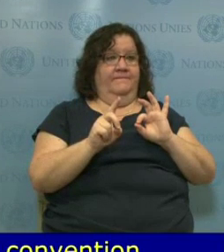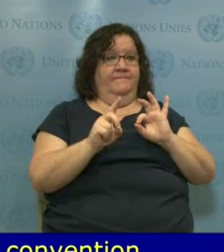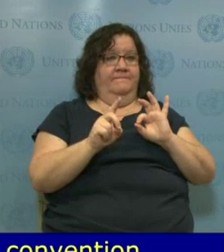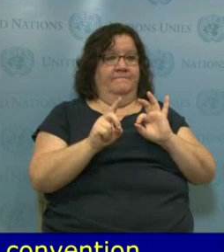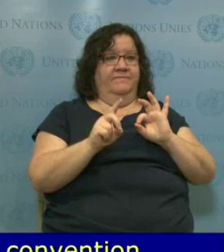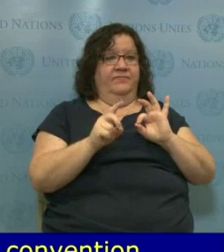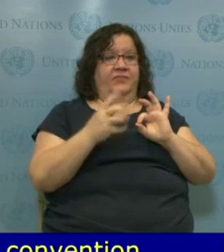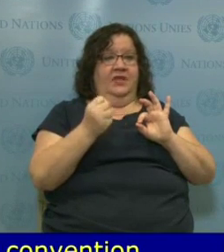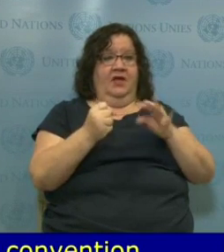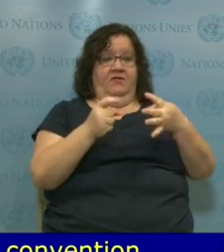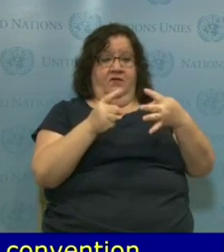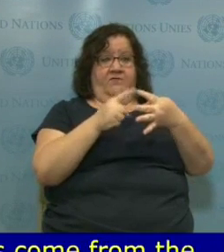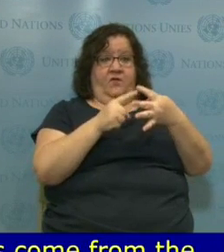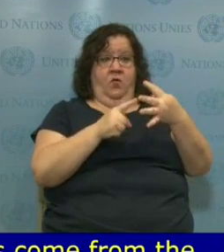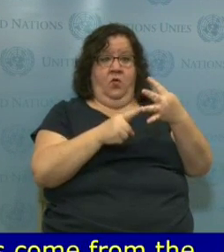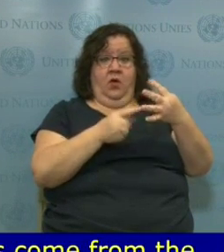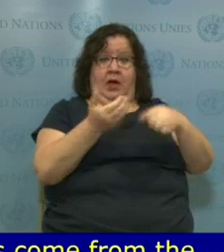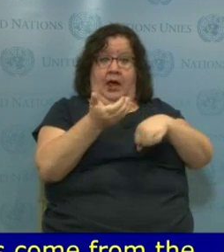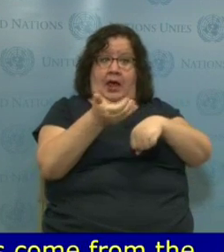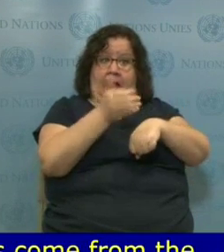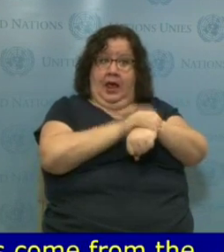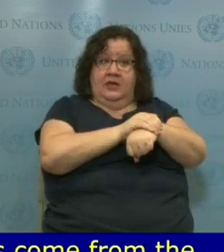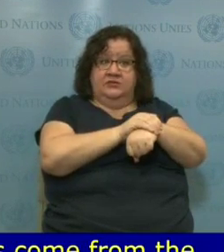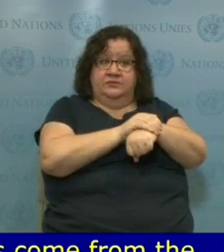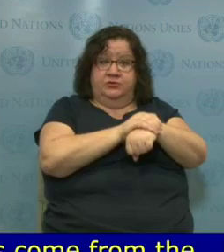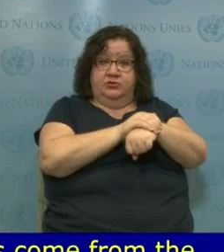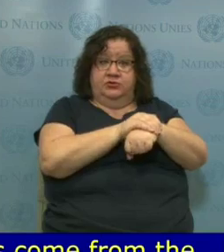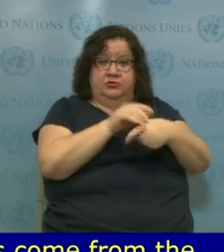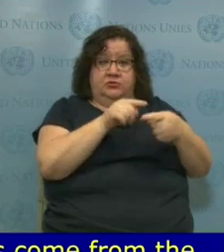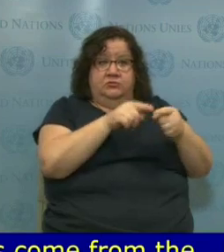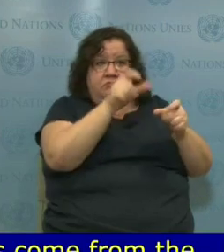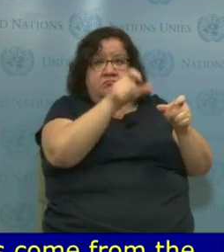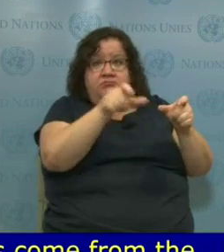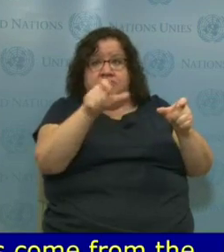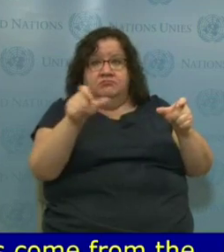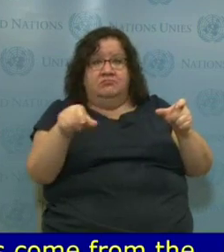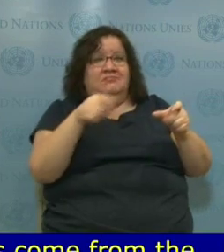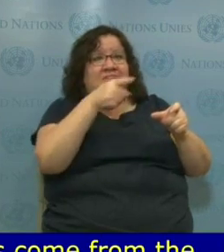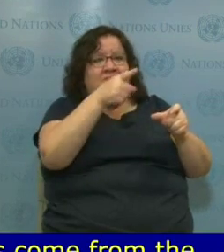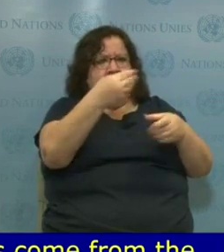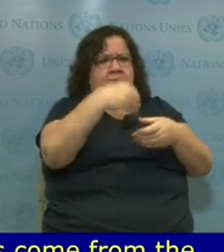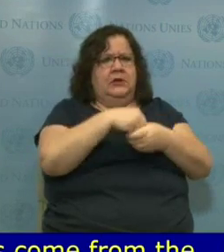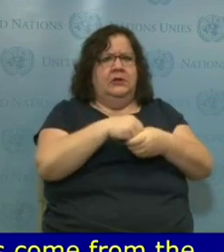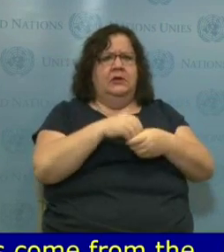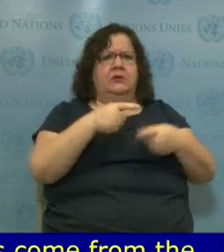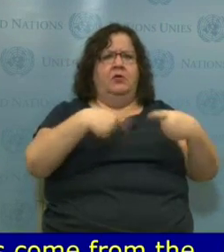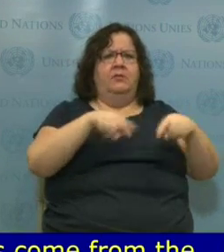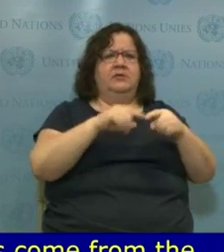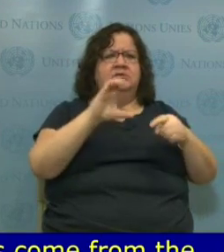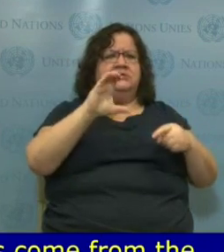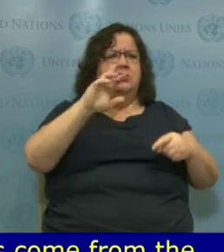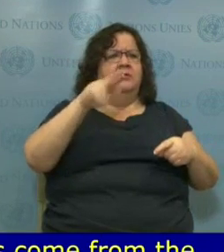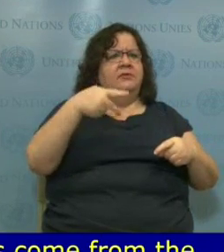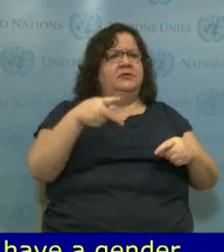of the guidelines and directives of independence and impartiality for those experts. I thank you very much.